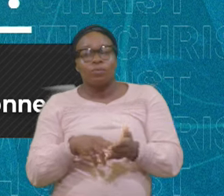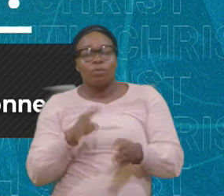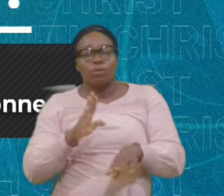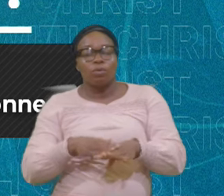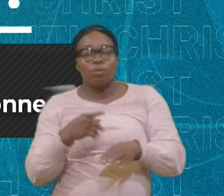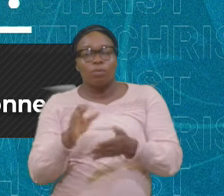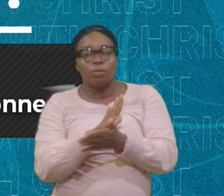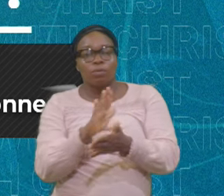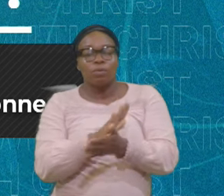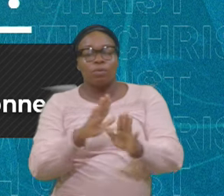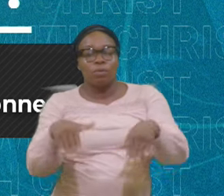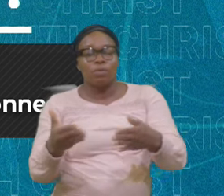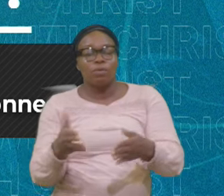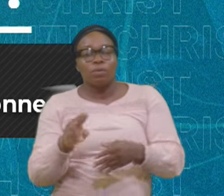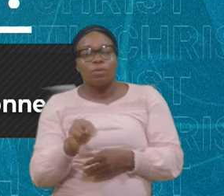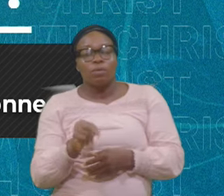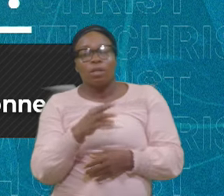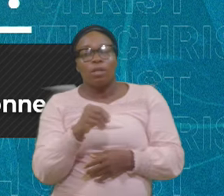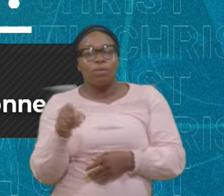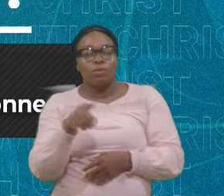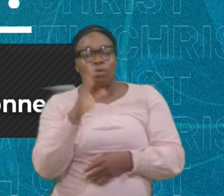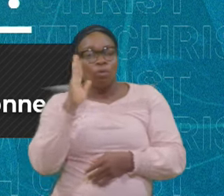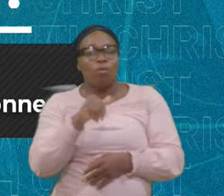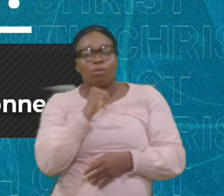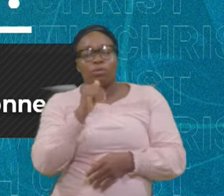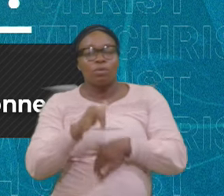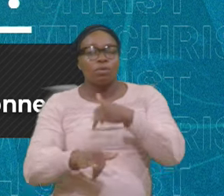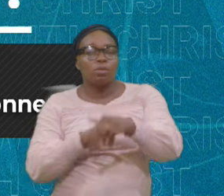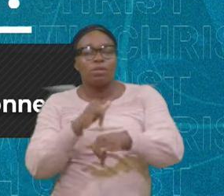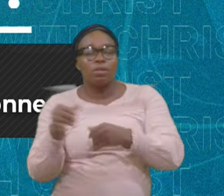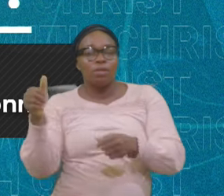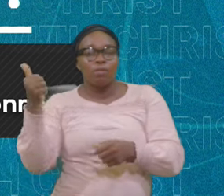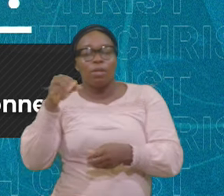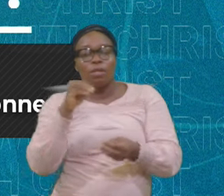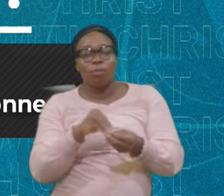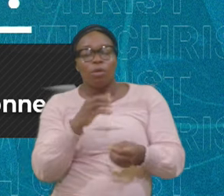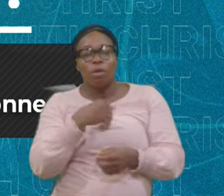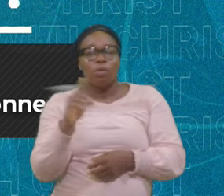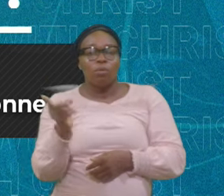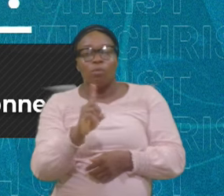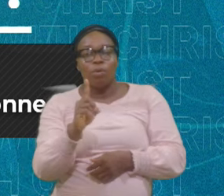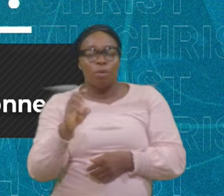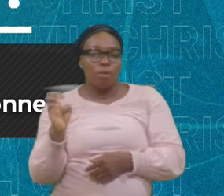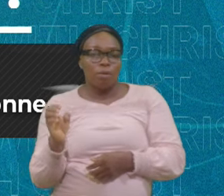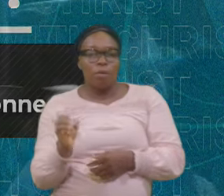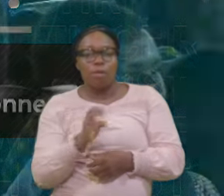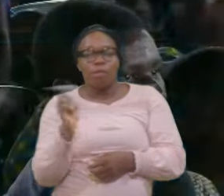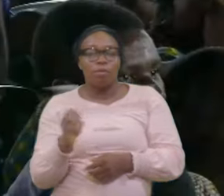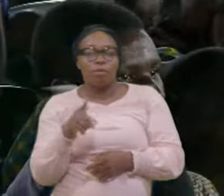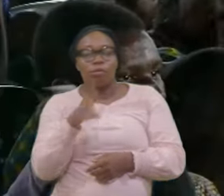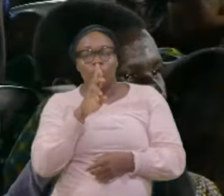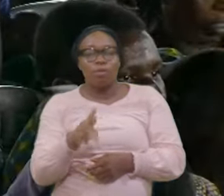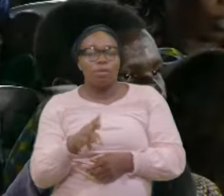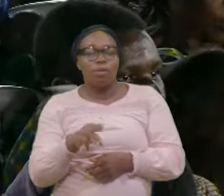You Won't Deceive Anymore You So Wherever You Are Stand Where You Are Be